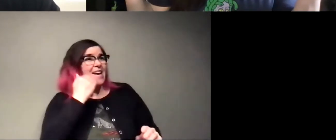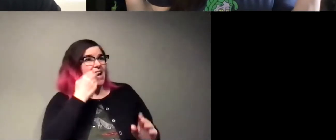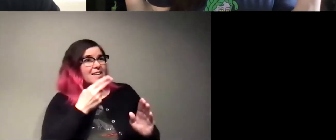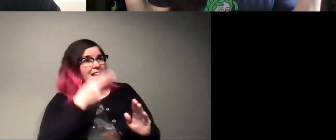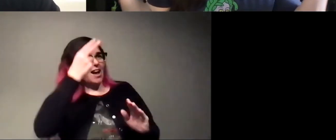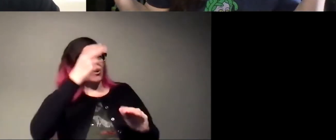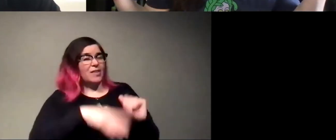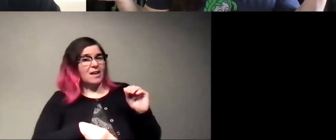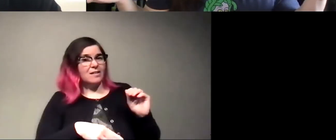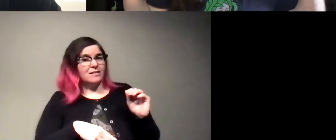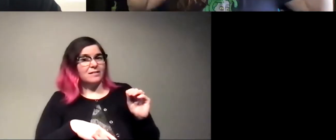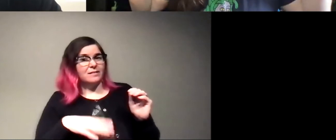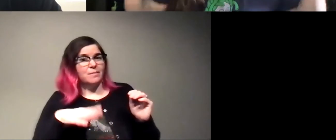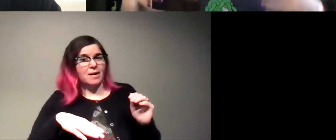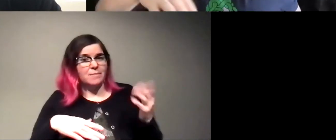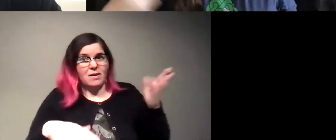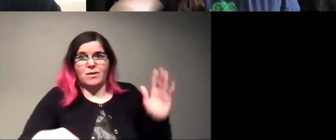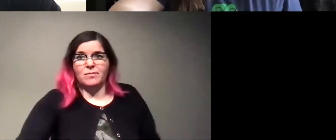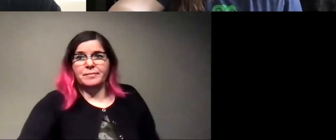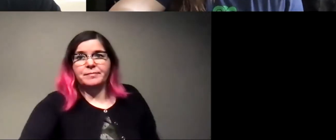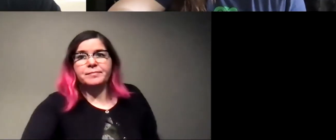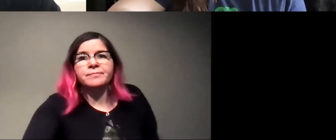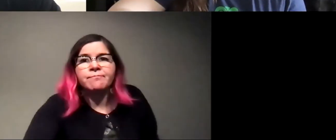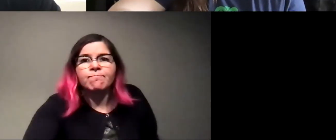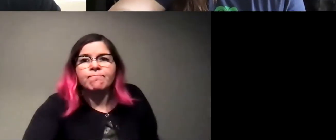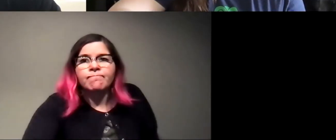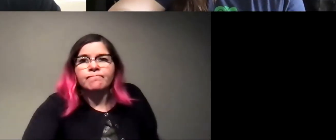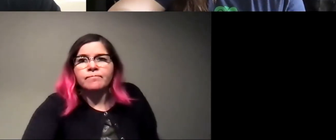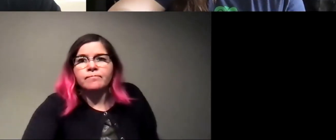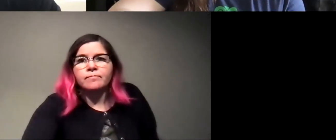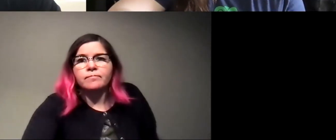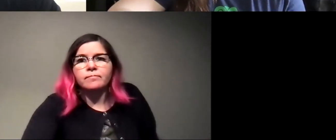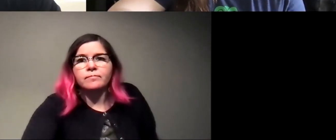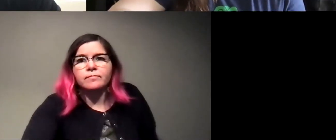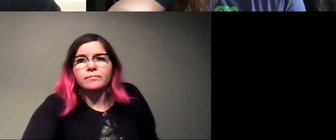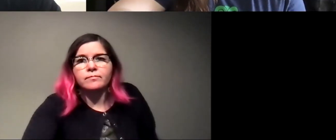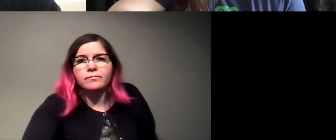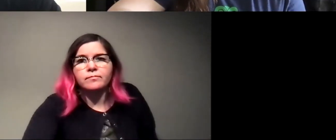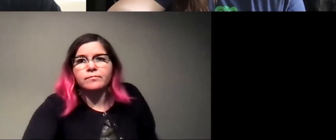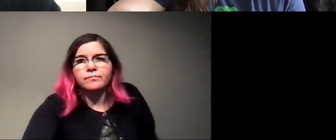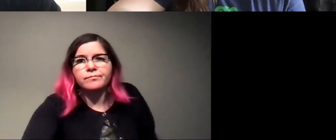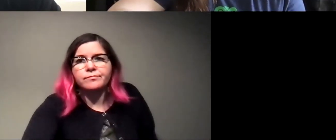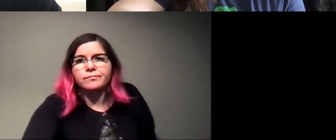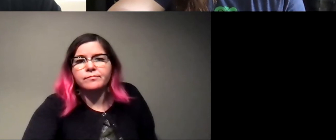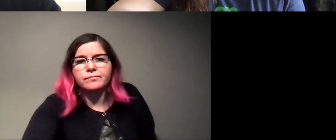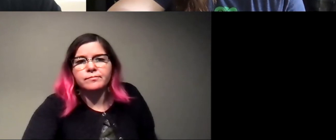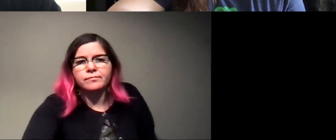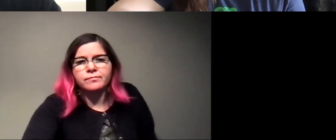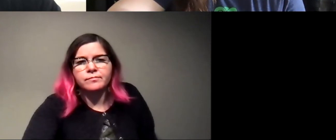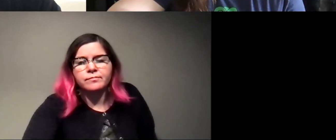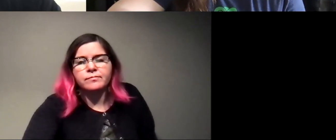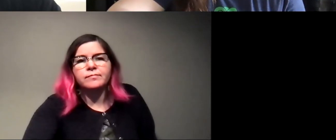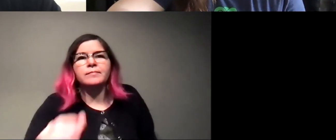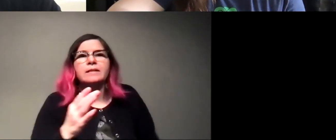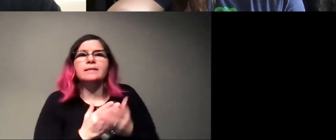the abdomen. That's an interesting point you bring up. And I don't have any proof for this, but I have some